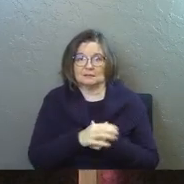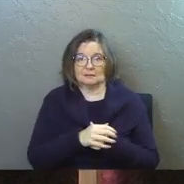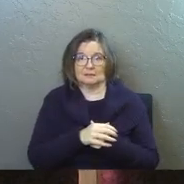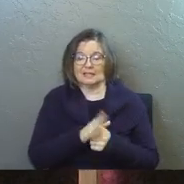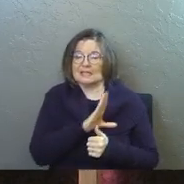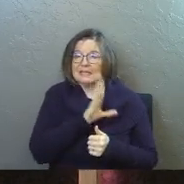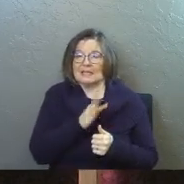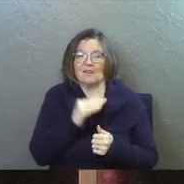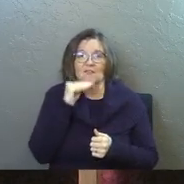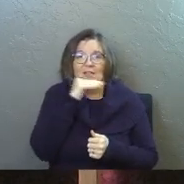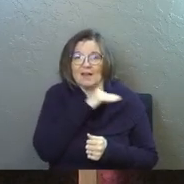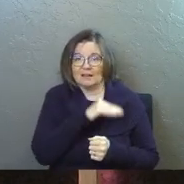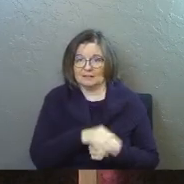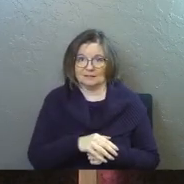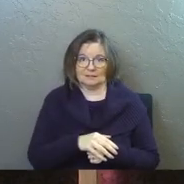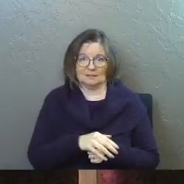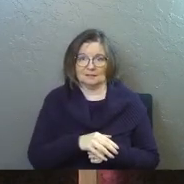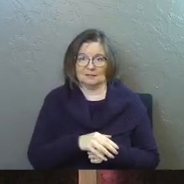He had never lied.